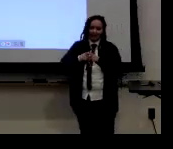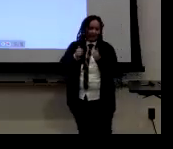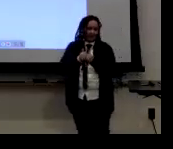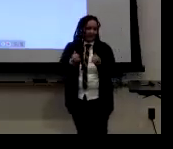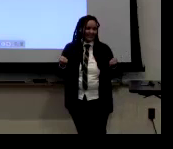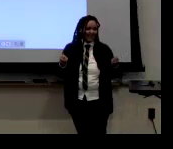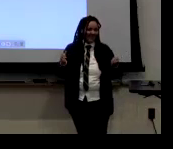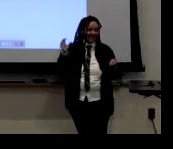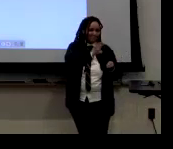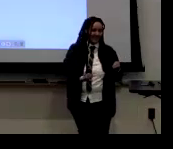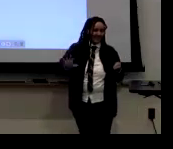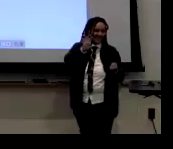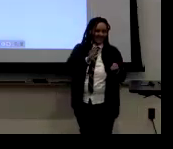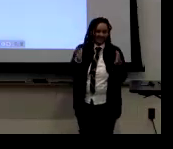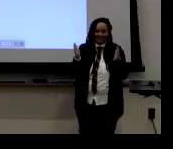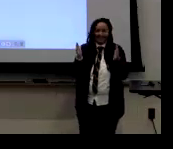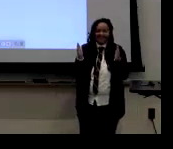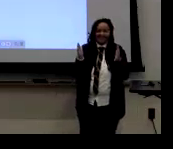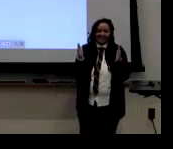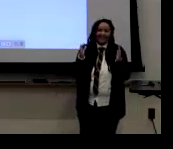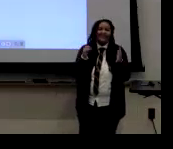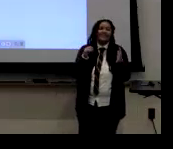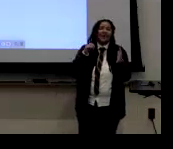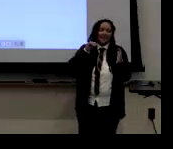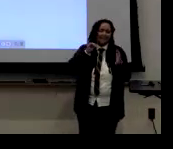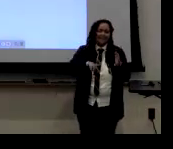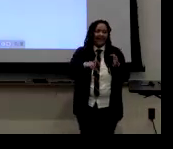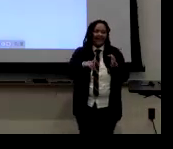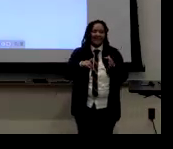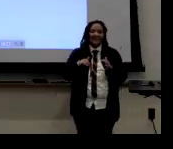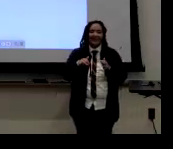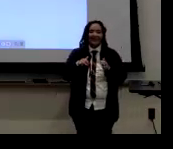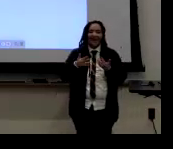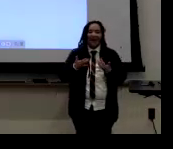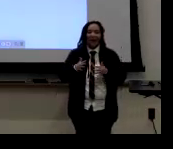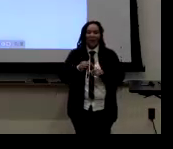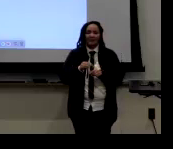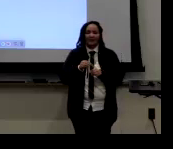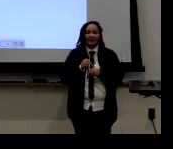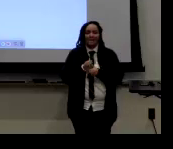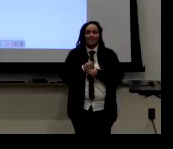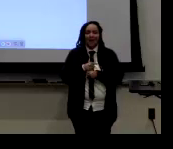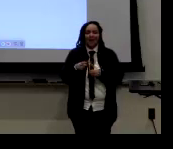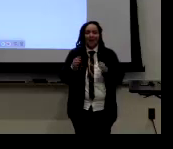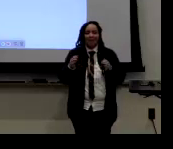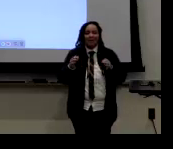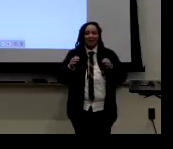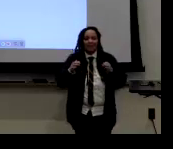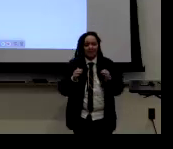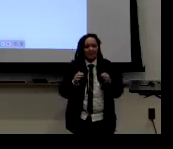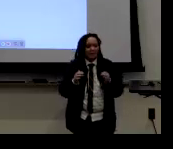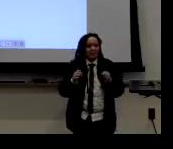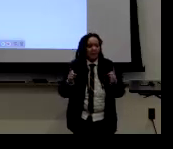and not landscape, which unfortunately cuts off some of the signing space in the video. And so,